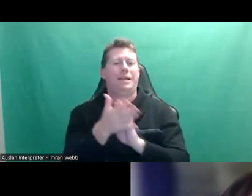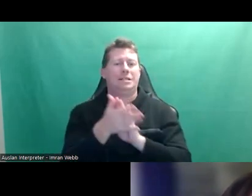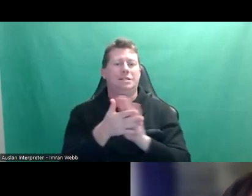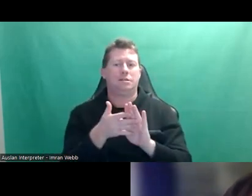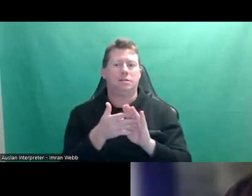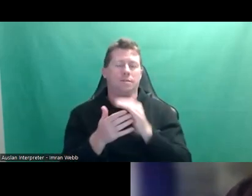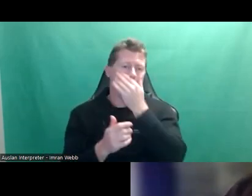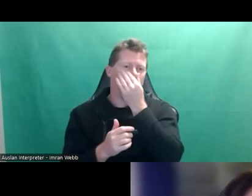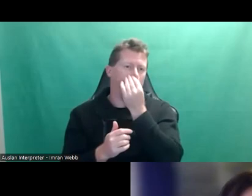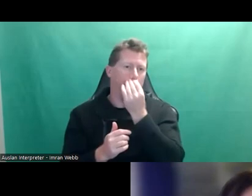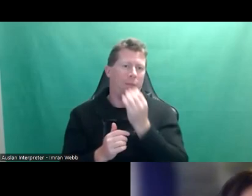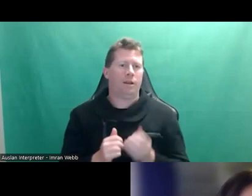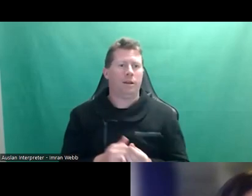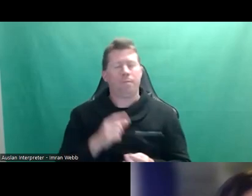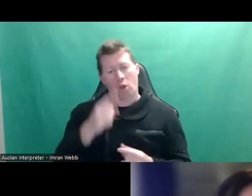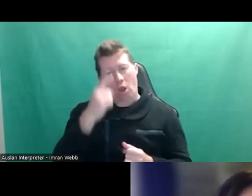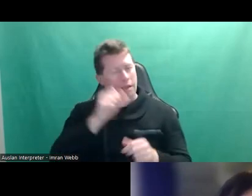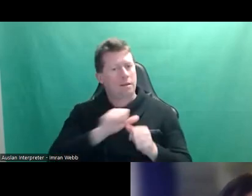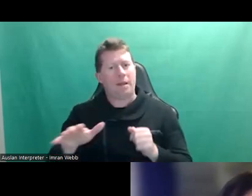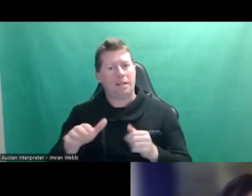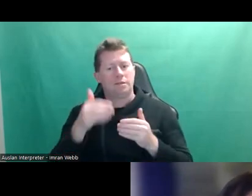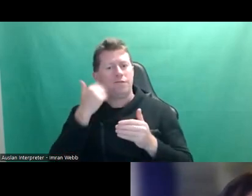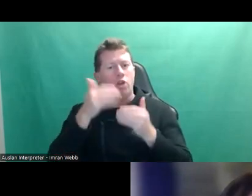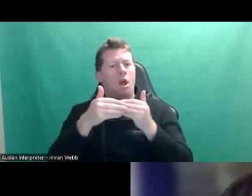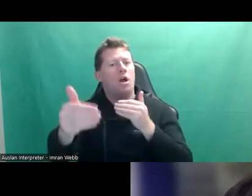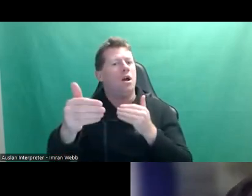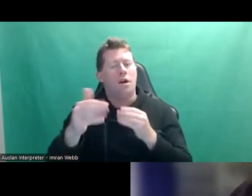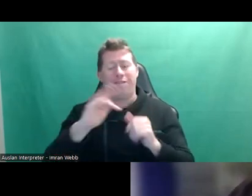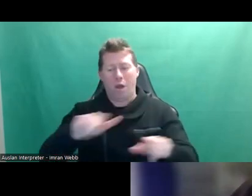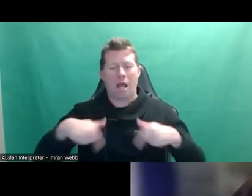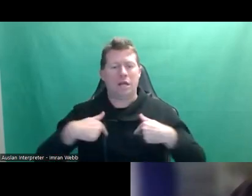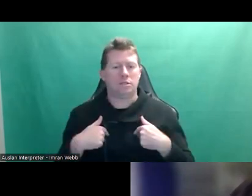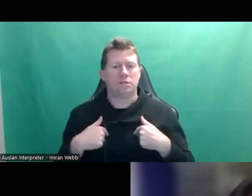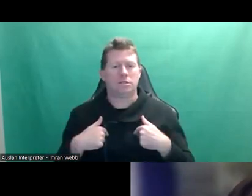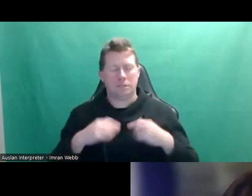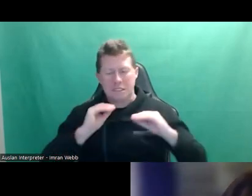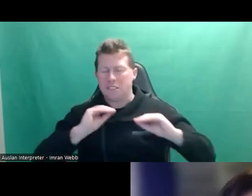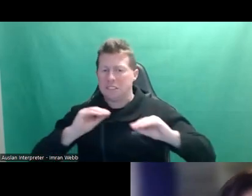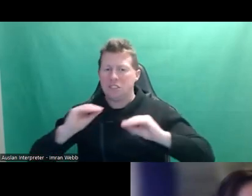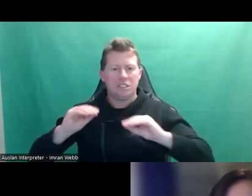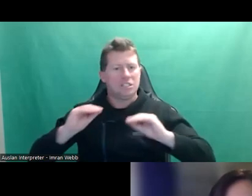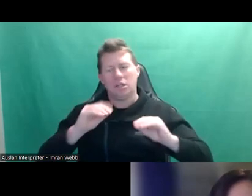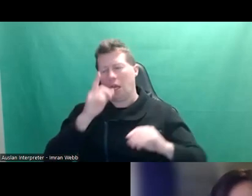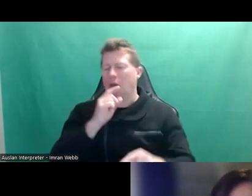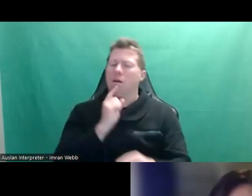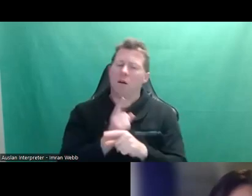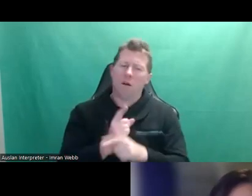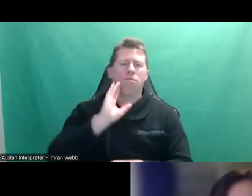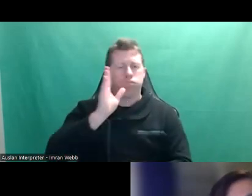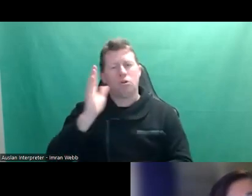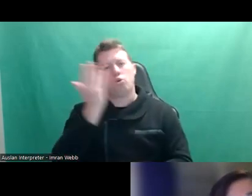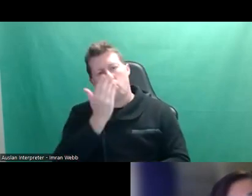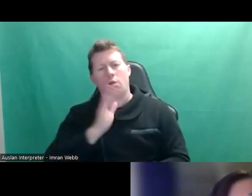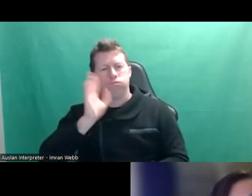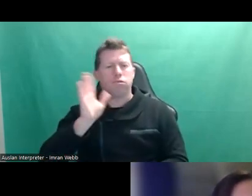the main way forward at a grassroots level. Of course, we can have, you know, talks in schools, we can have